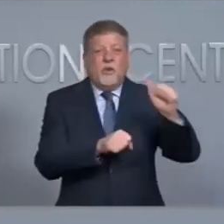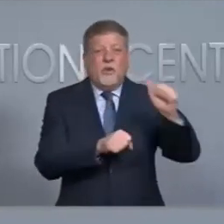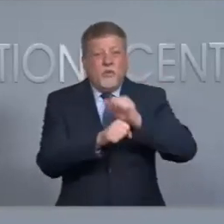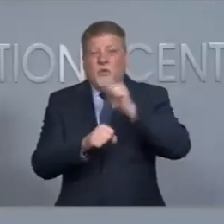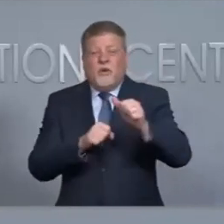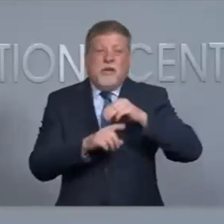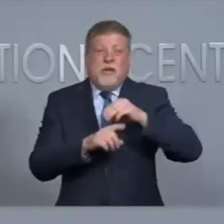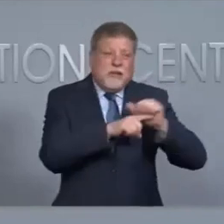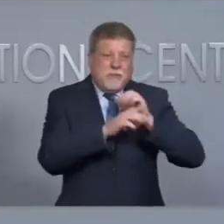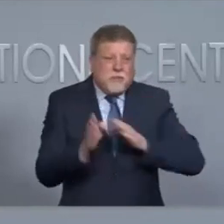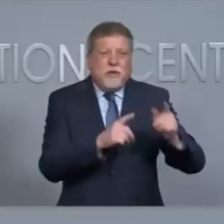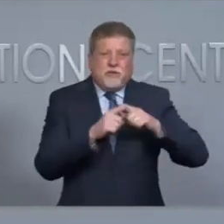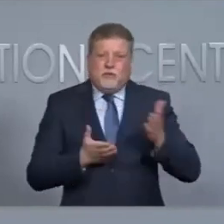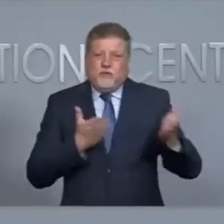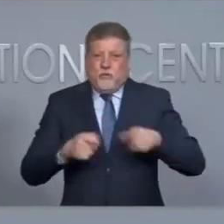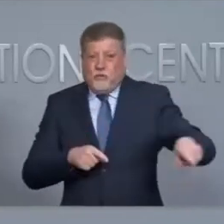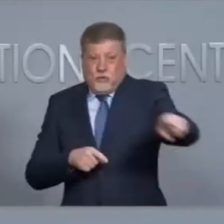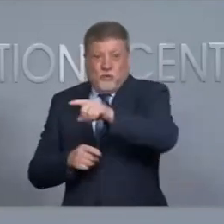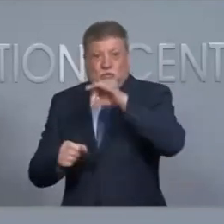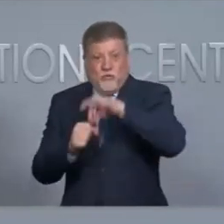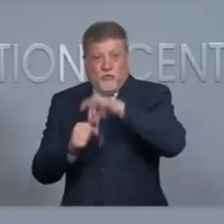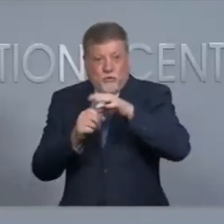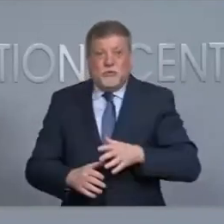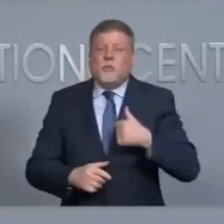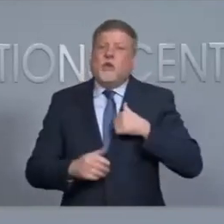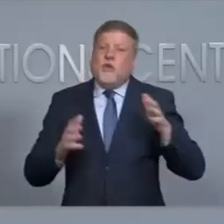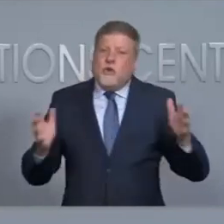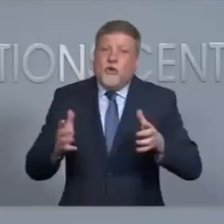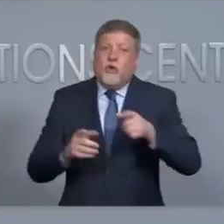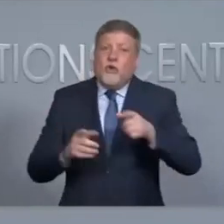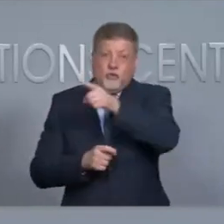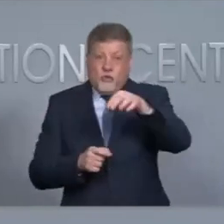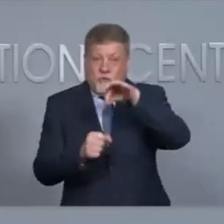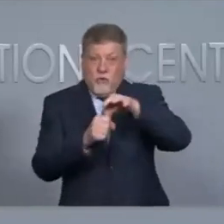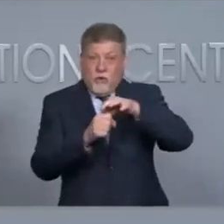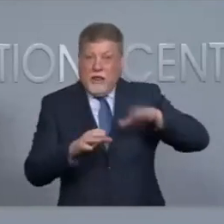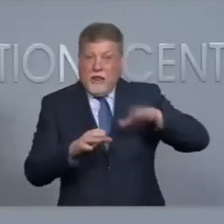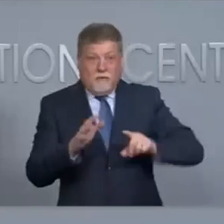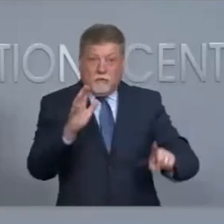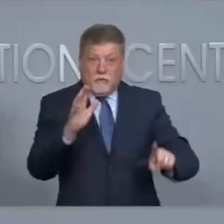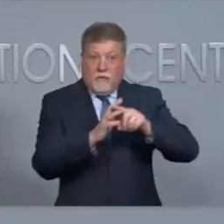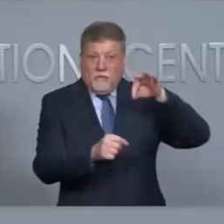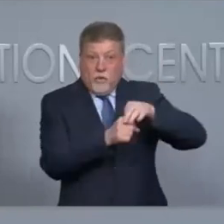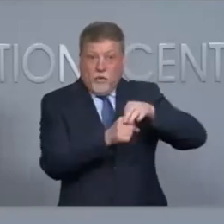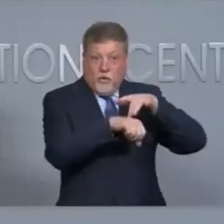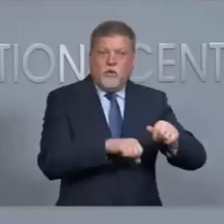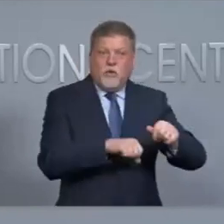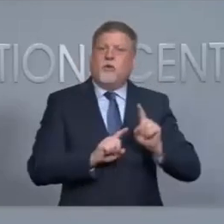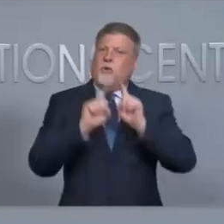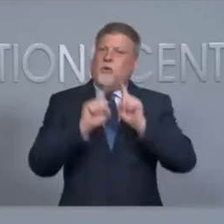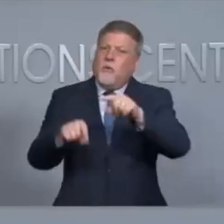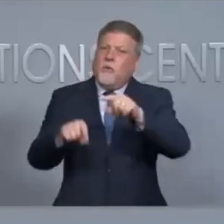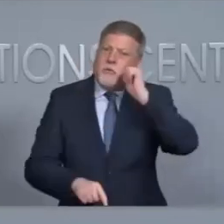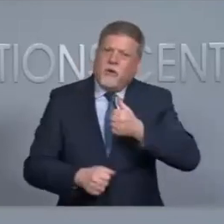voters. We strongly encourage all eligible voters who haven't cast a ballot to show up tomorrow and make your voice